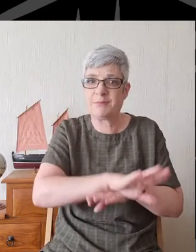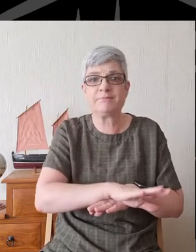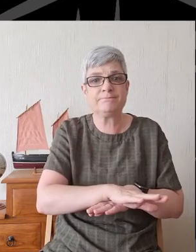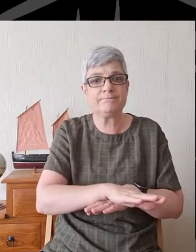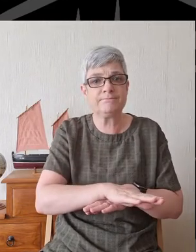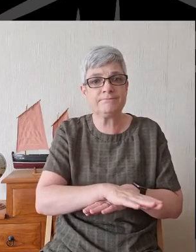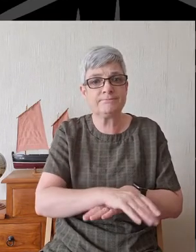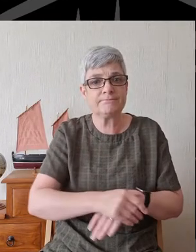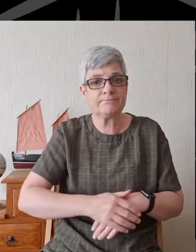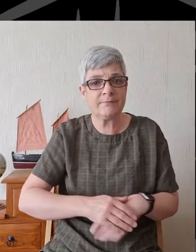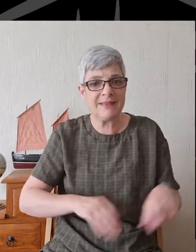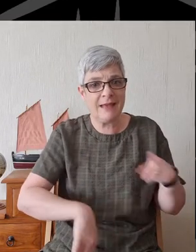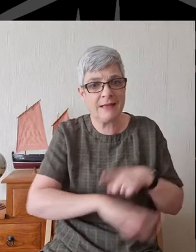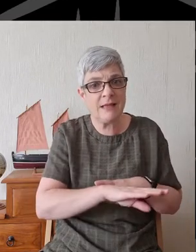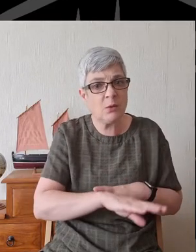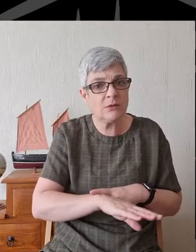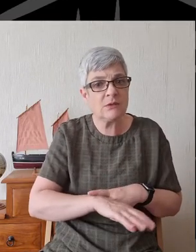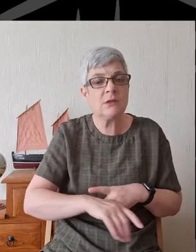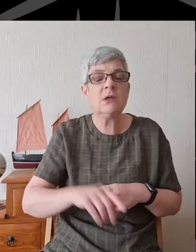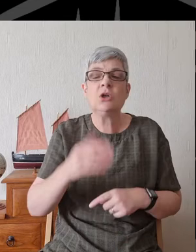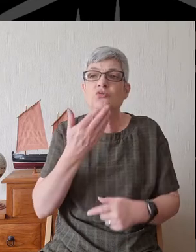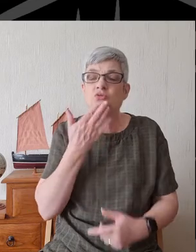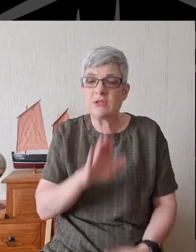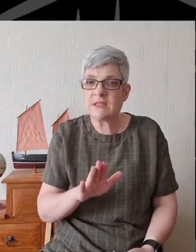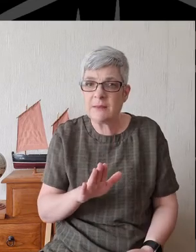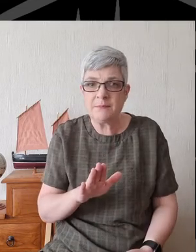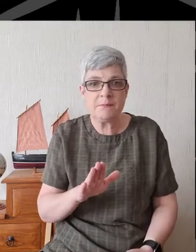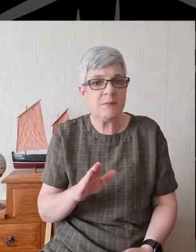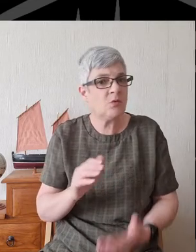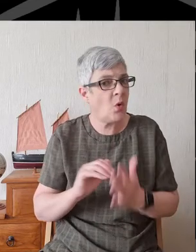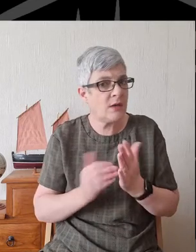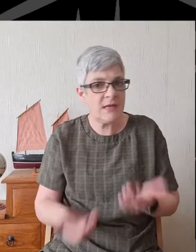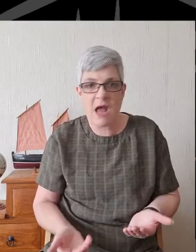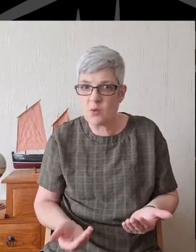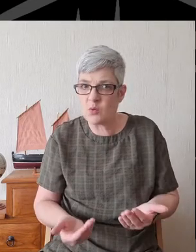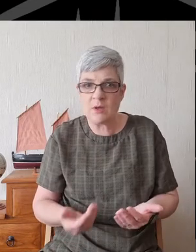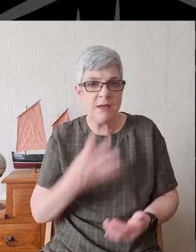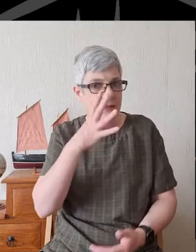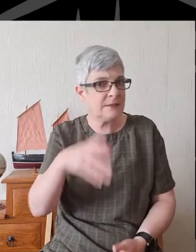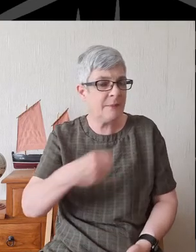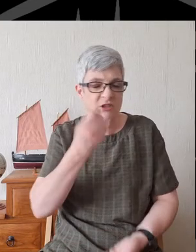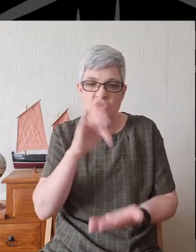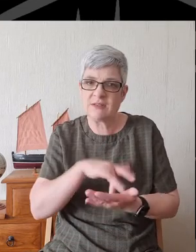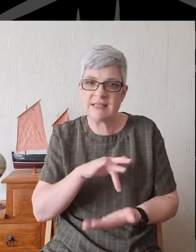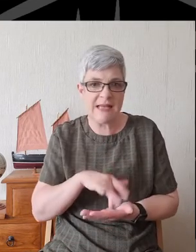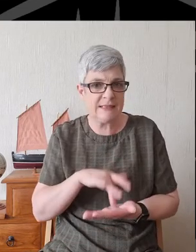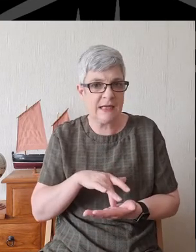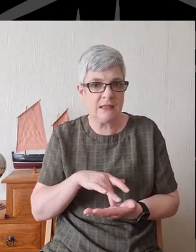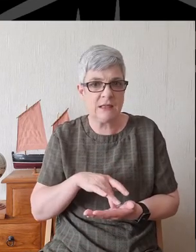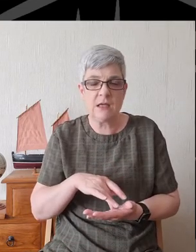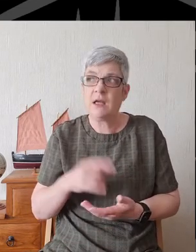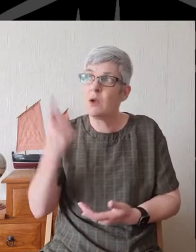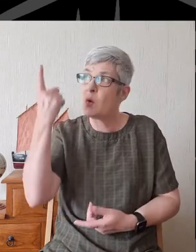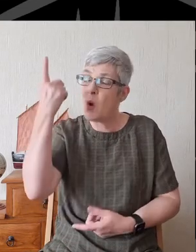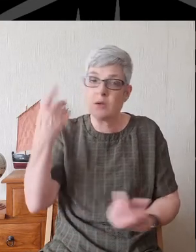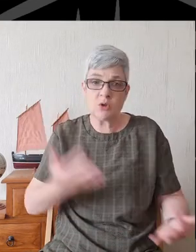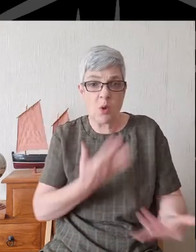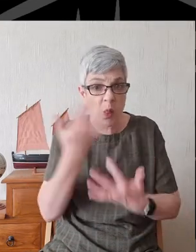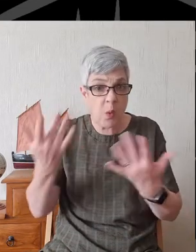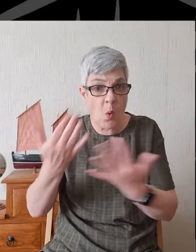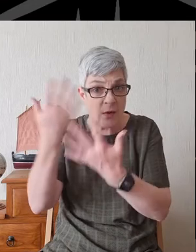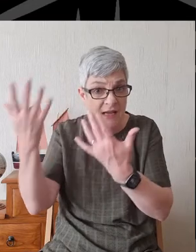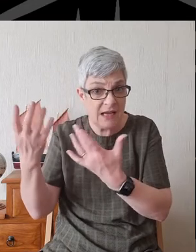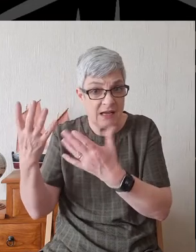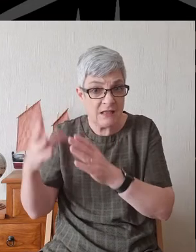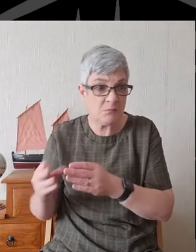Jerusalem was no longer the spiritual center of the people of God. The glory of God was for now relocated into a foreign land.